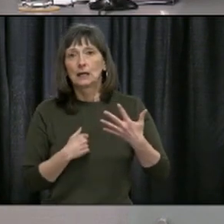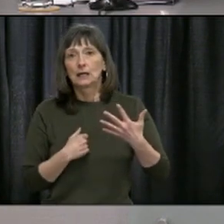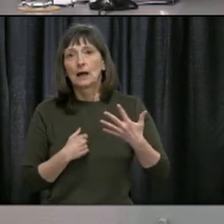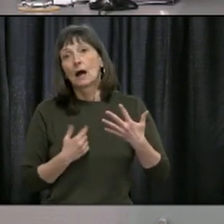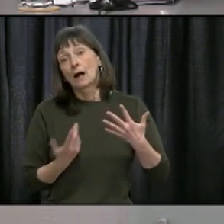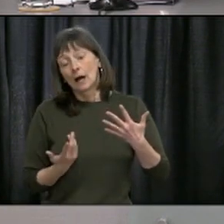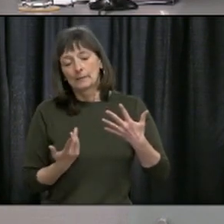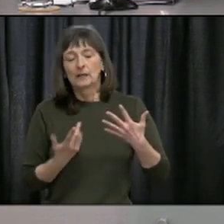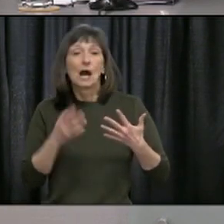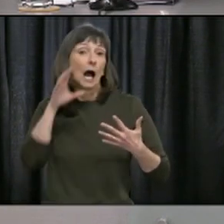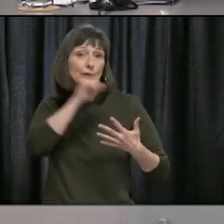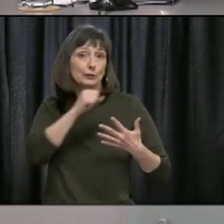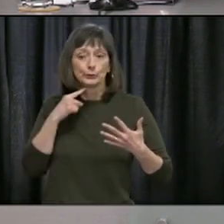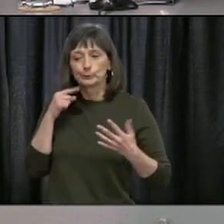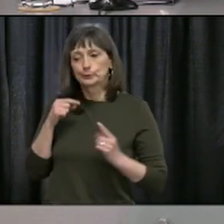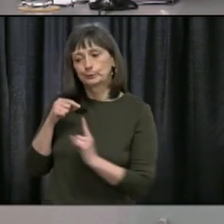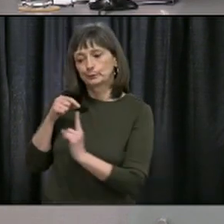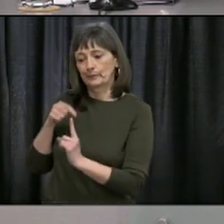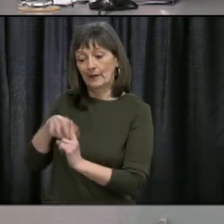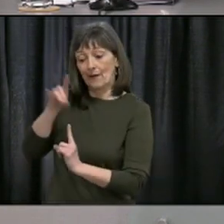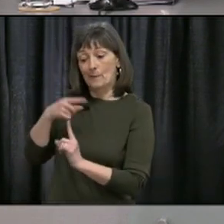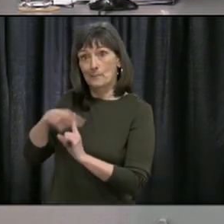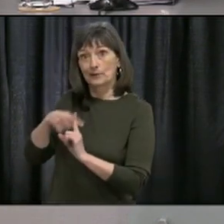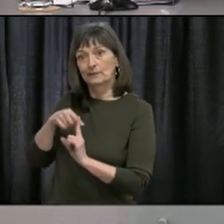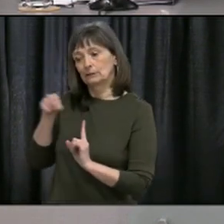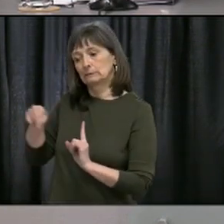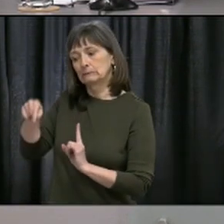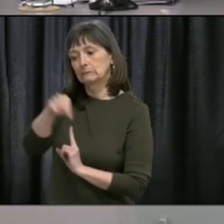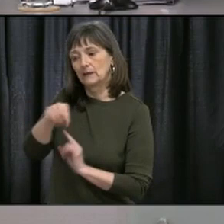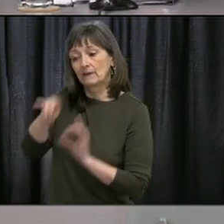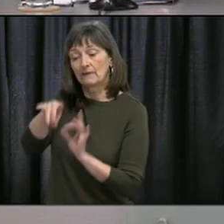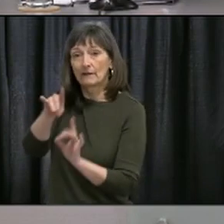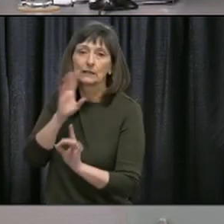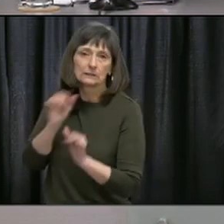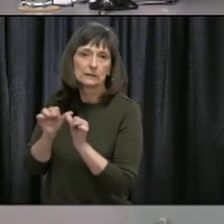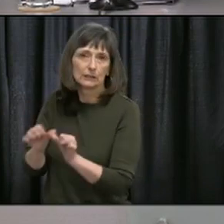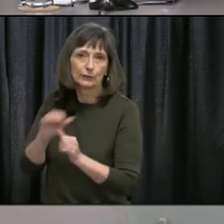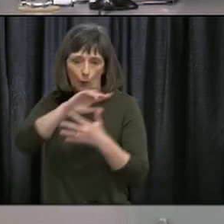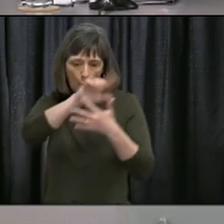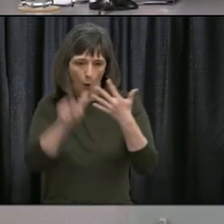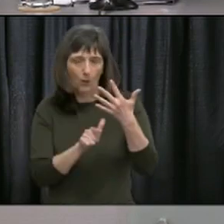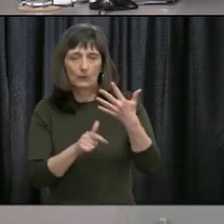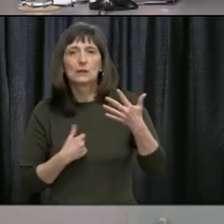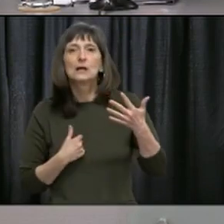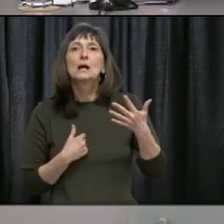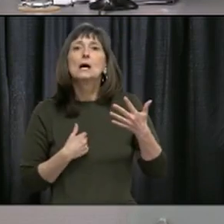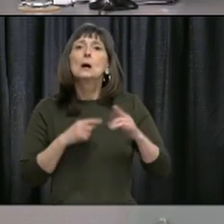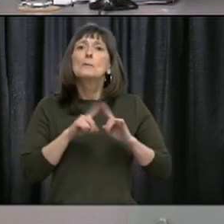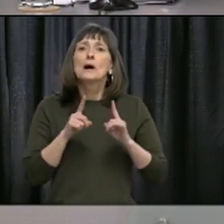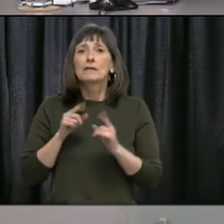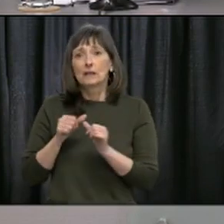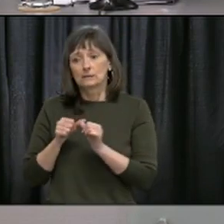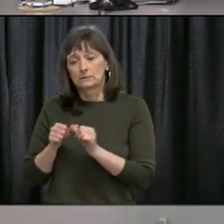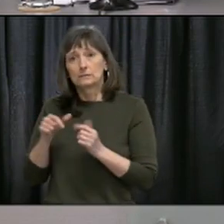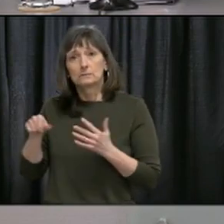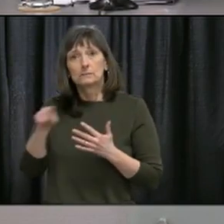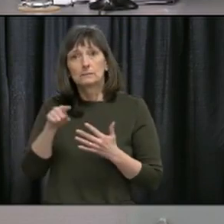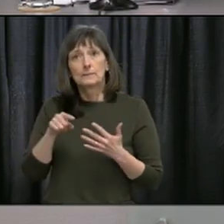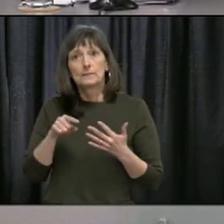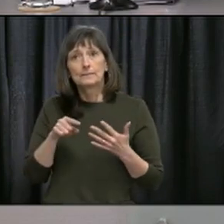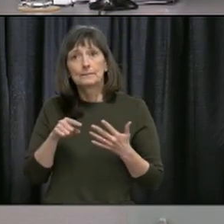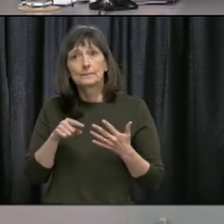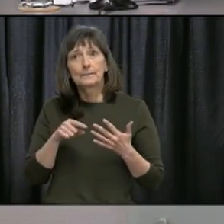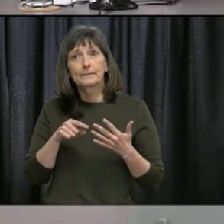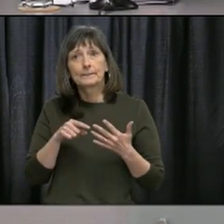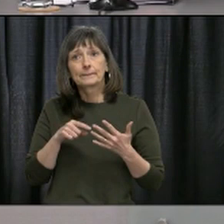throughout this entire process no matter what. Where does the digital tracking fit into this and are we still on track to have this potentially come to